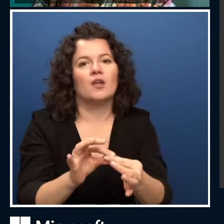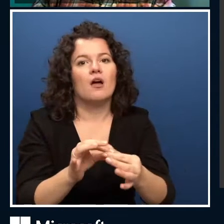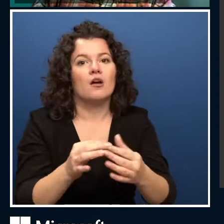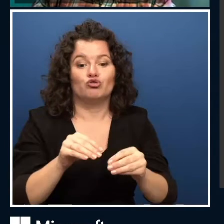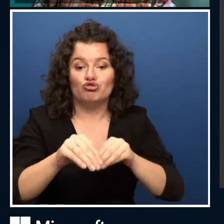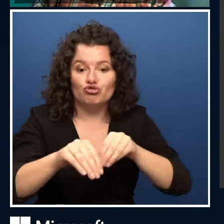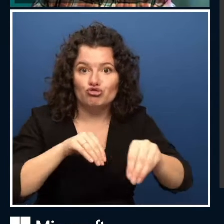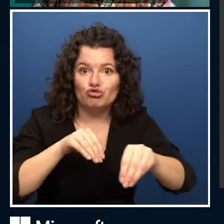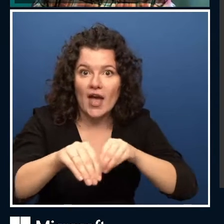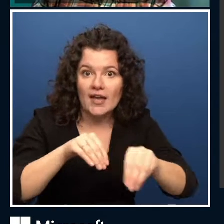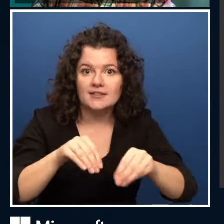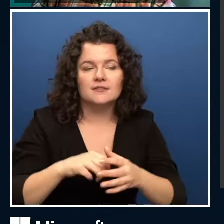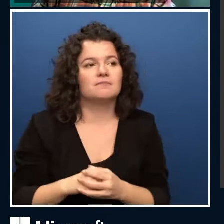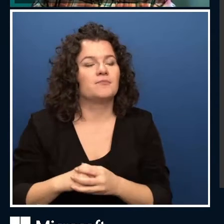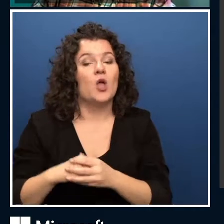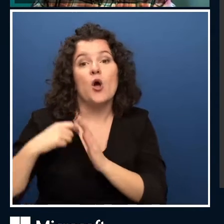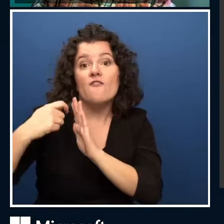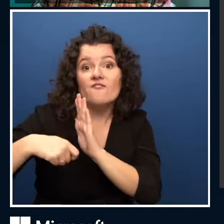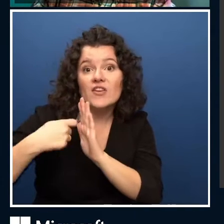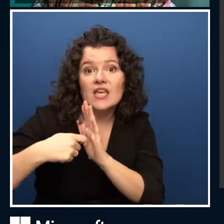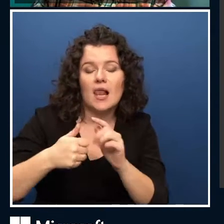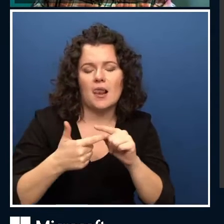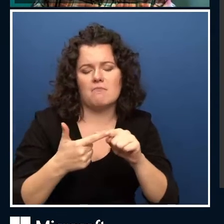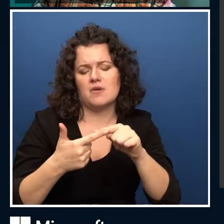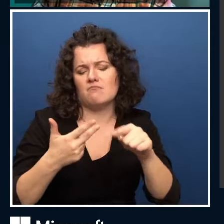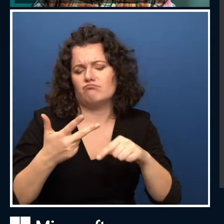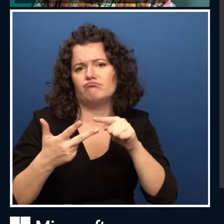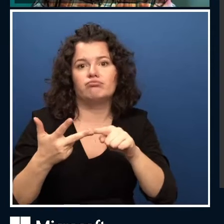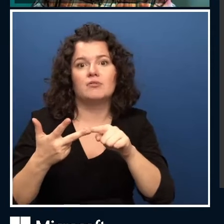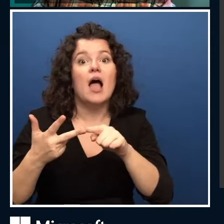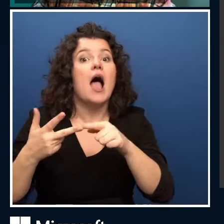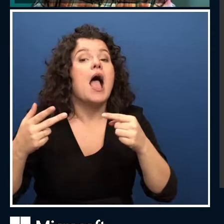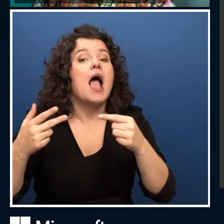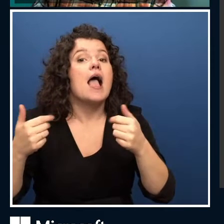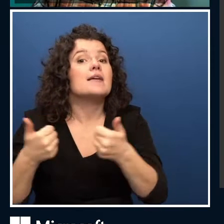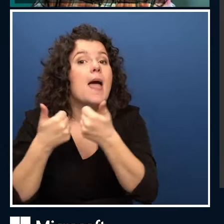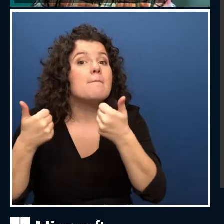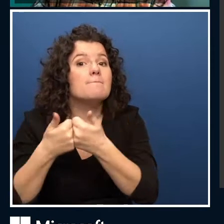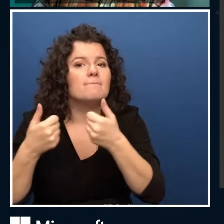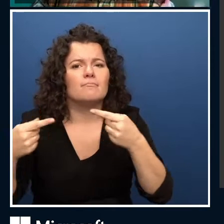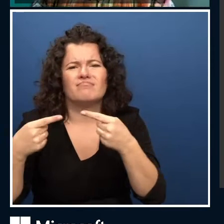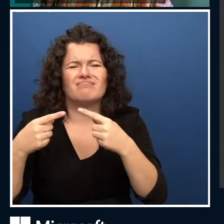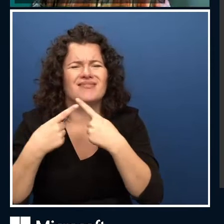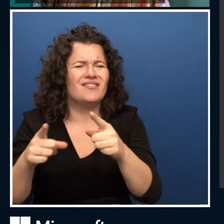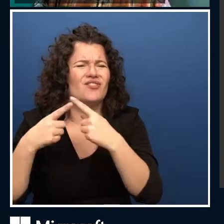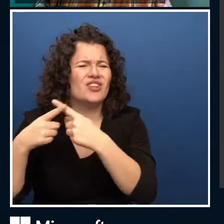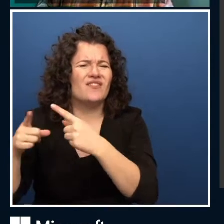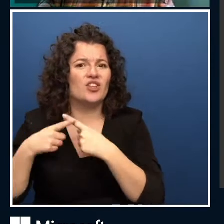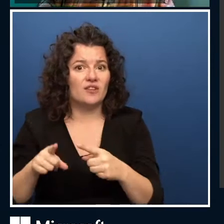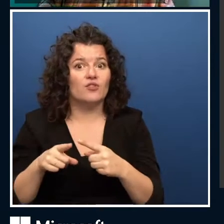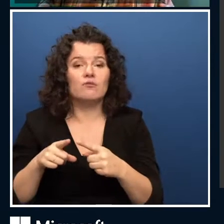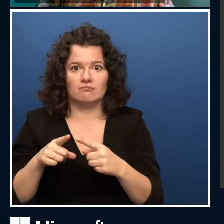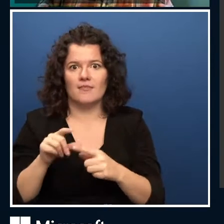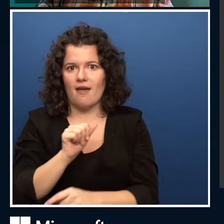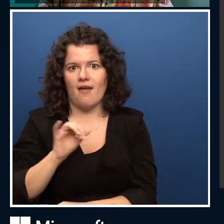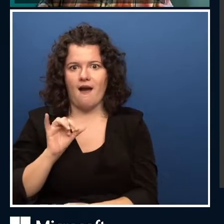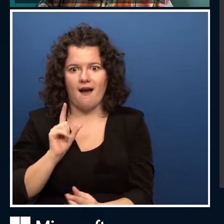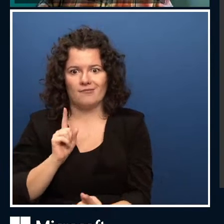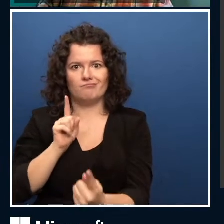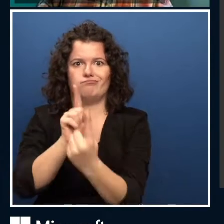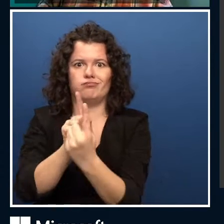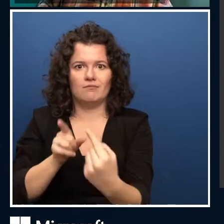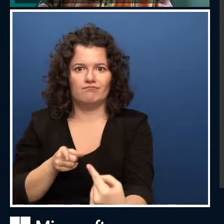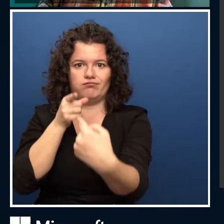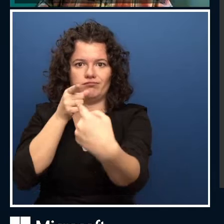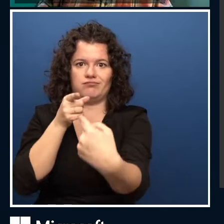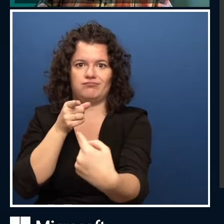strategy games, stuff like that. Games was one of the first pieces. And actually, as we progressed into 1960, there was even